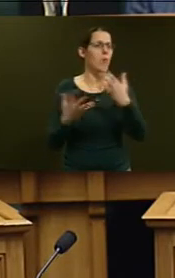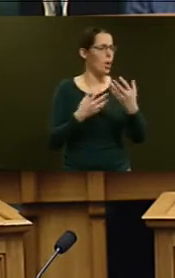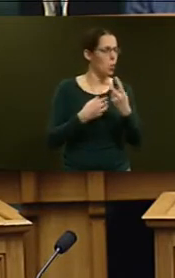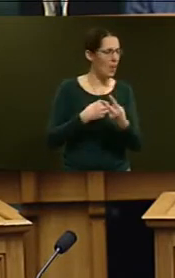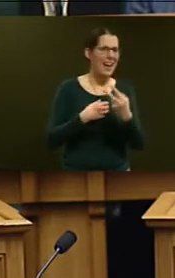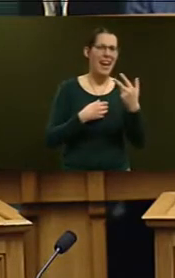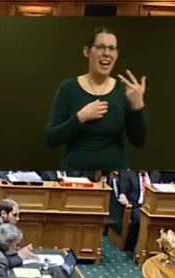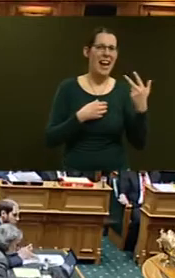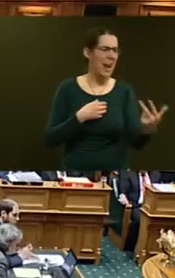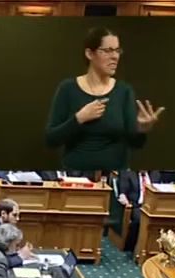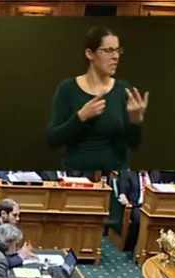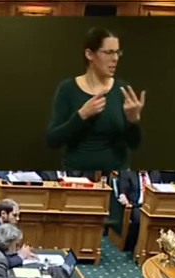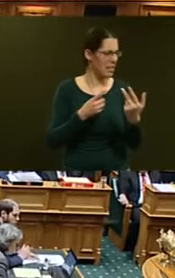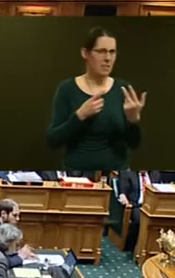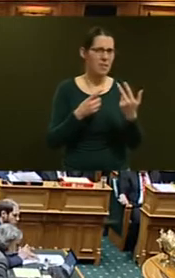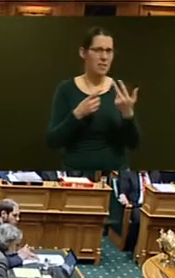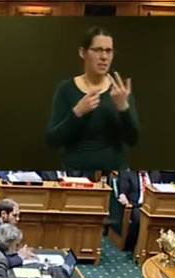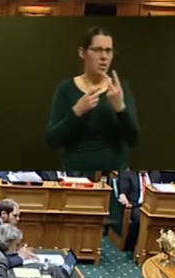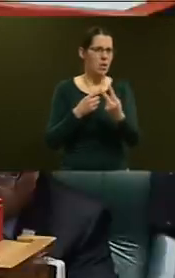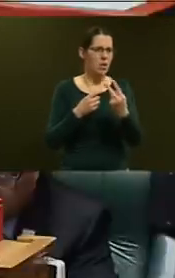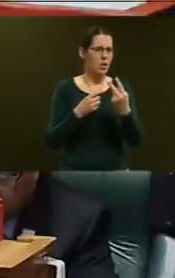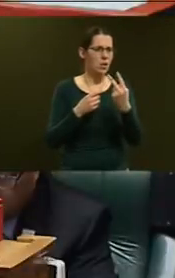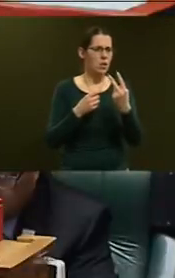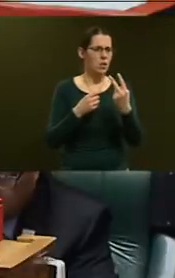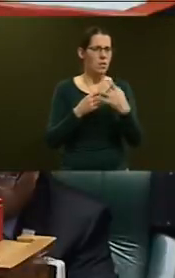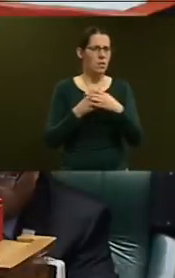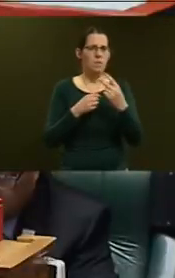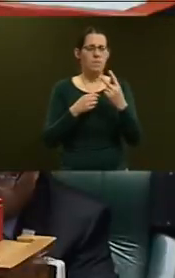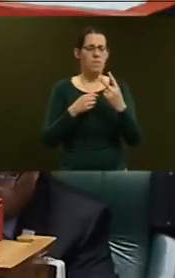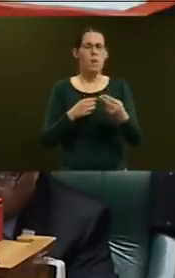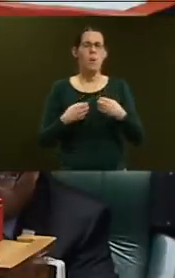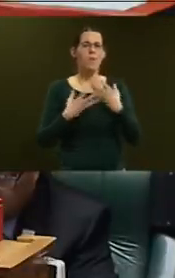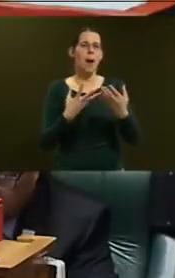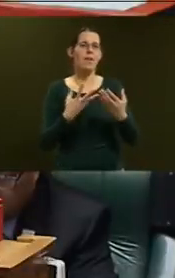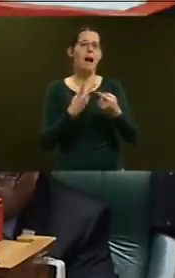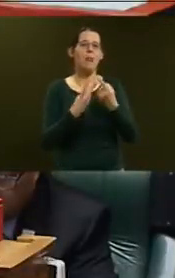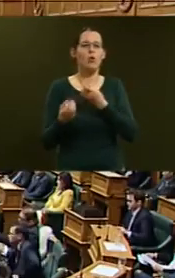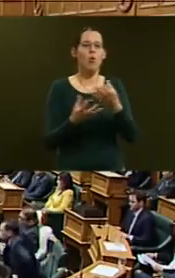2017? Mr. Speaker, the project didn't exist in 2011.